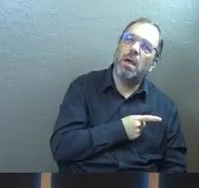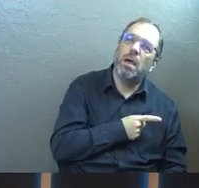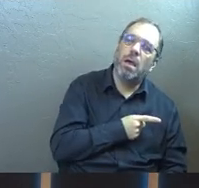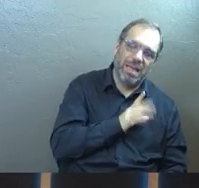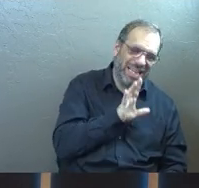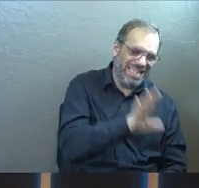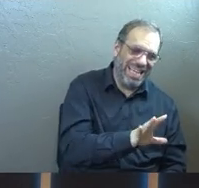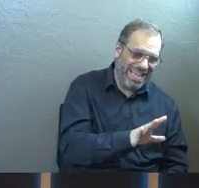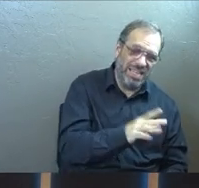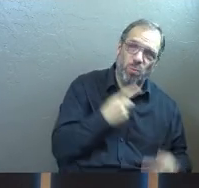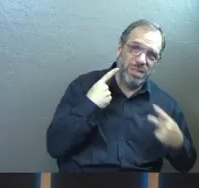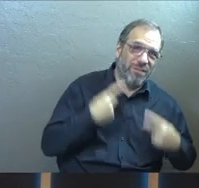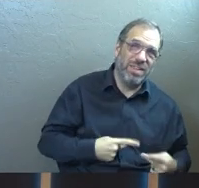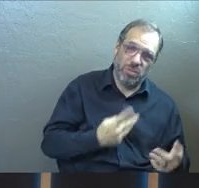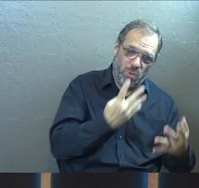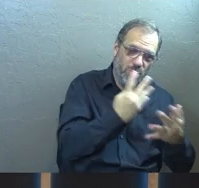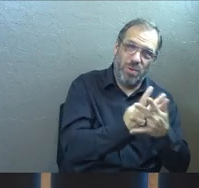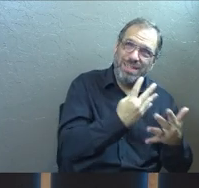Because his was only physical.